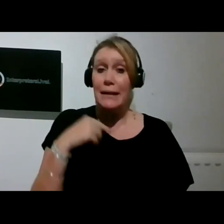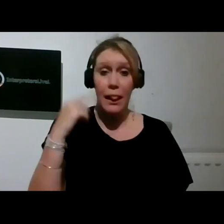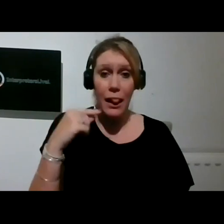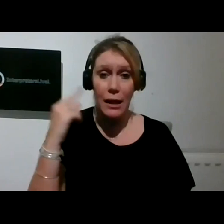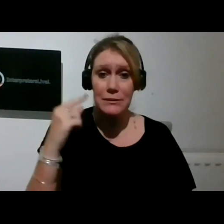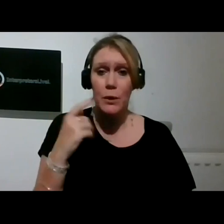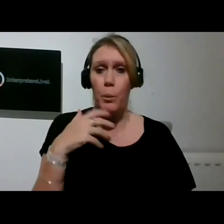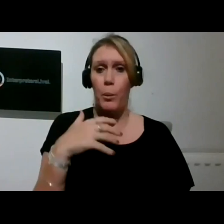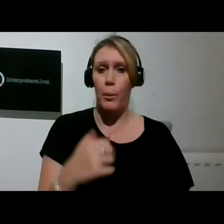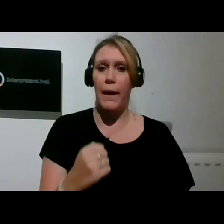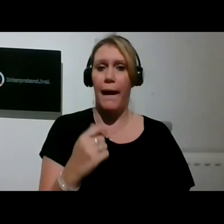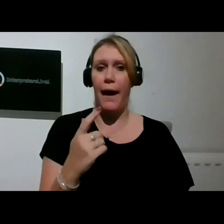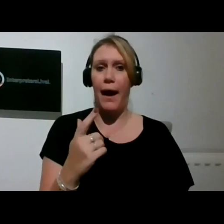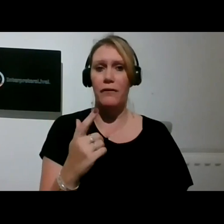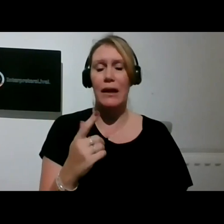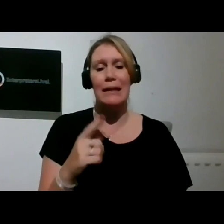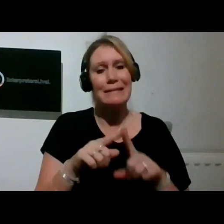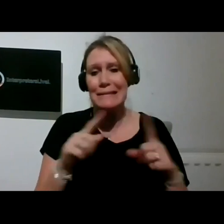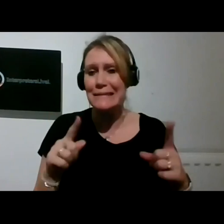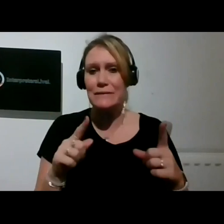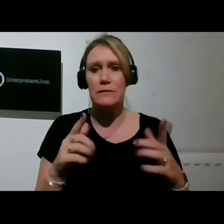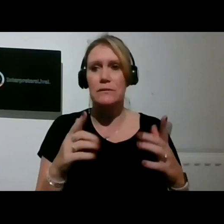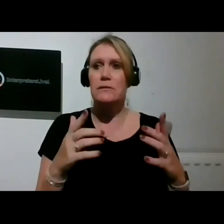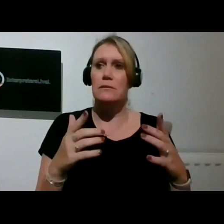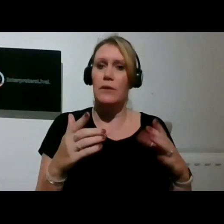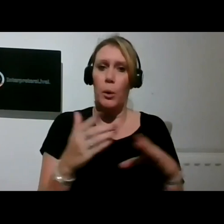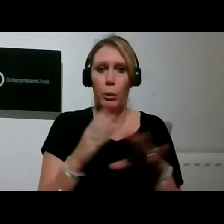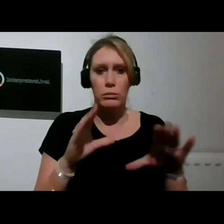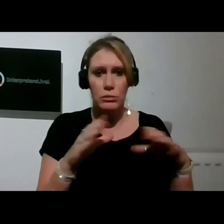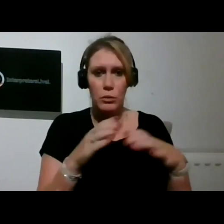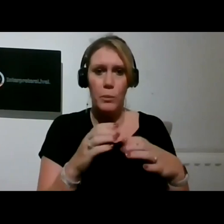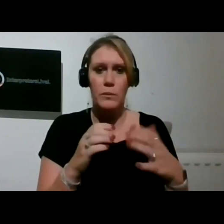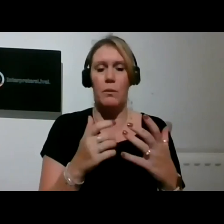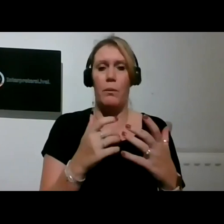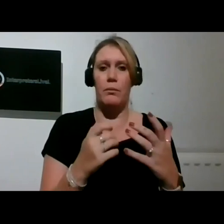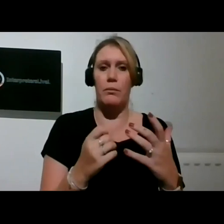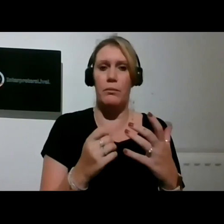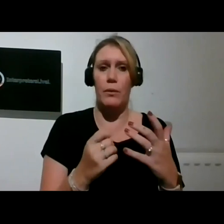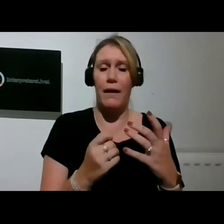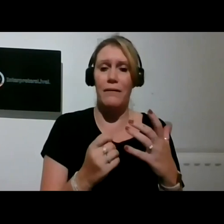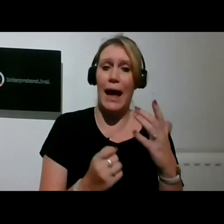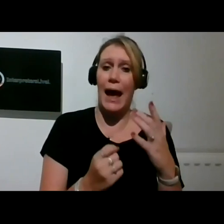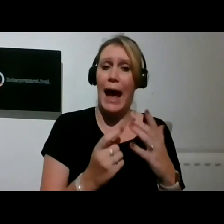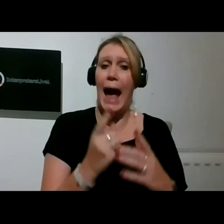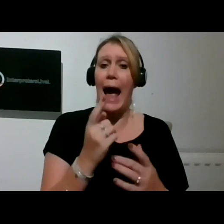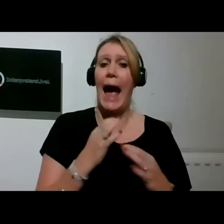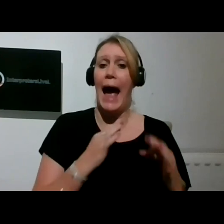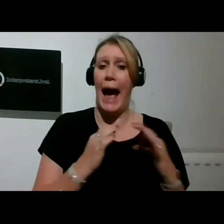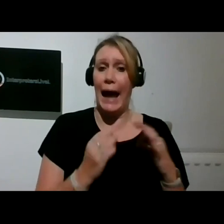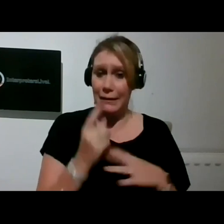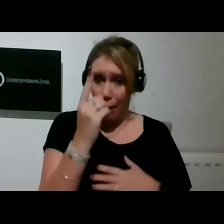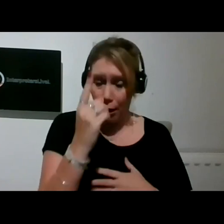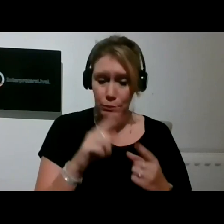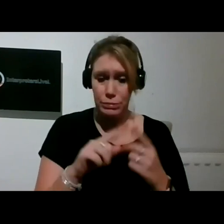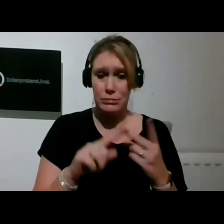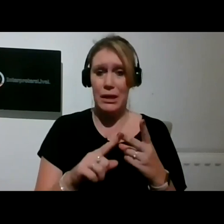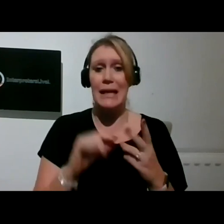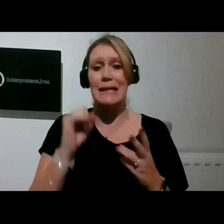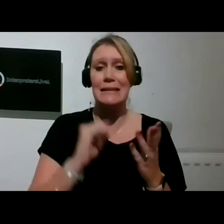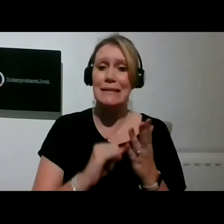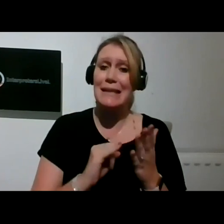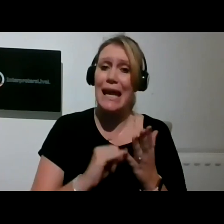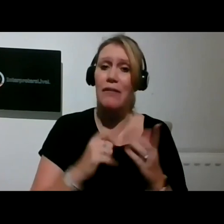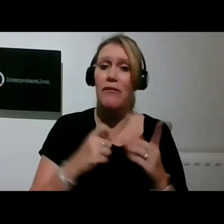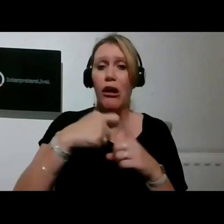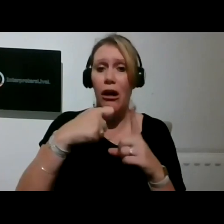23rd of November, Sahira Khan presents a new performance about community safety on community 30th of November